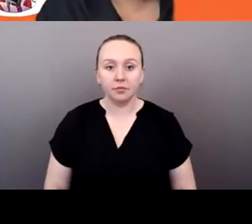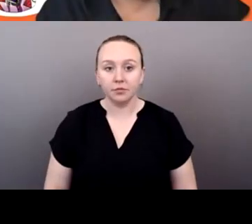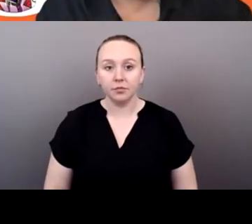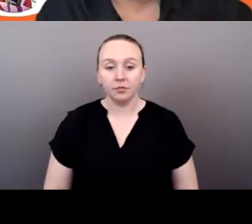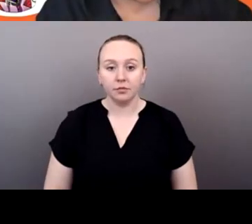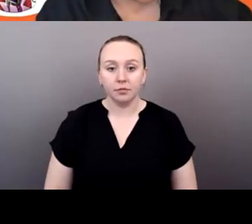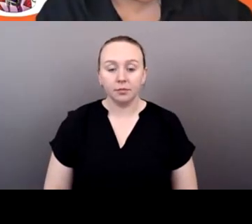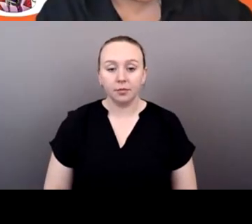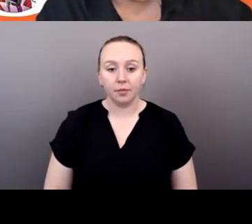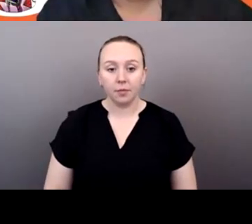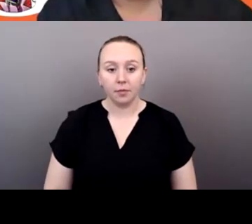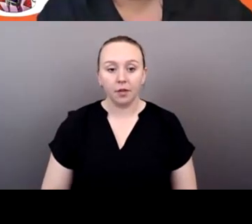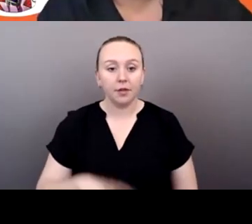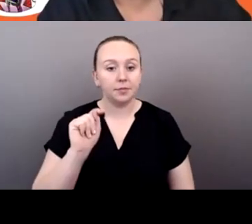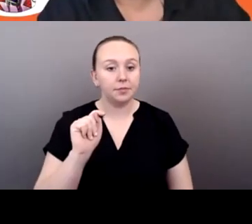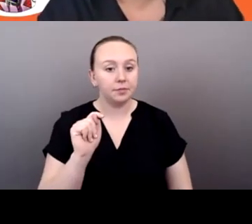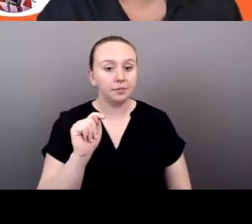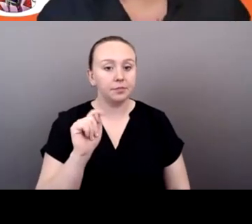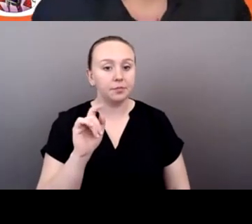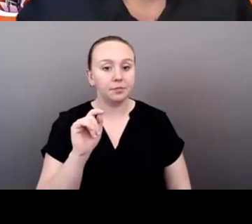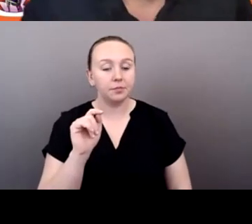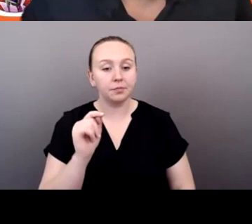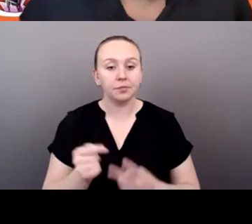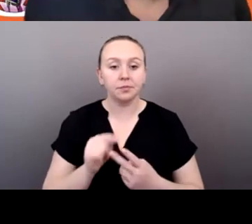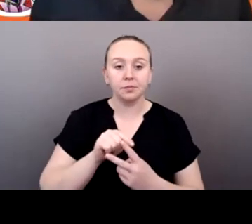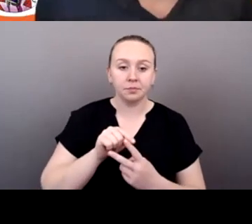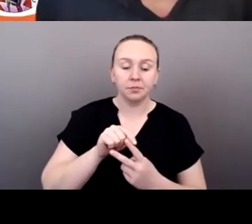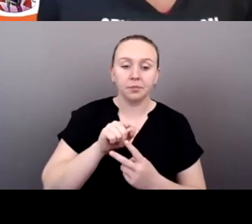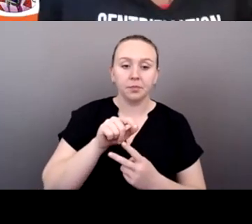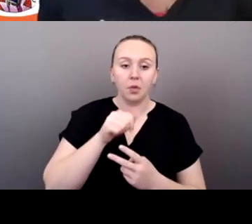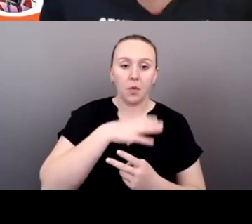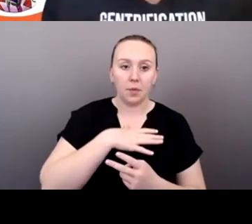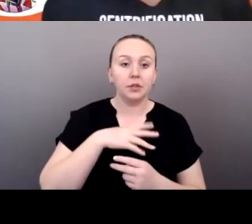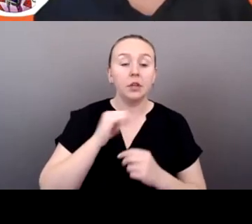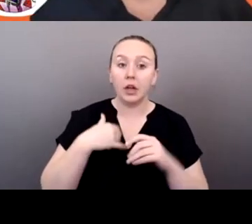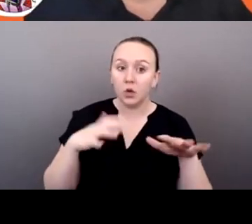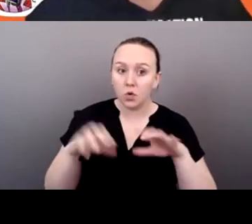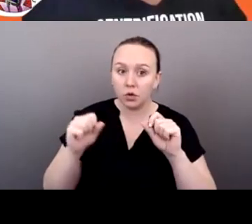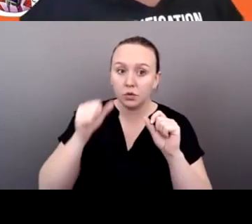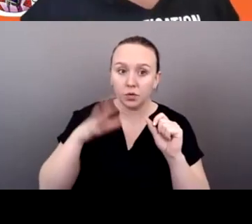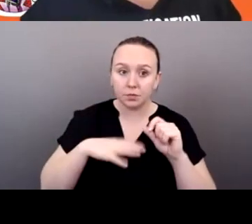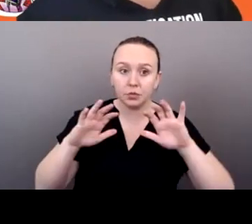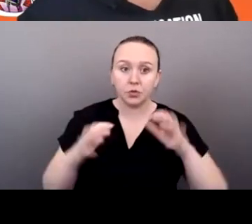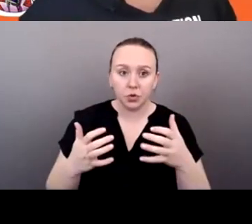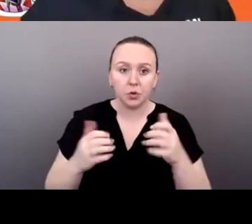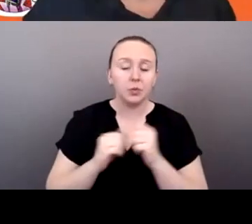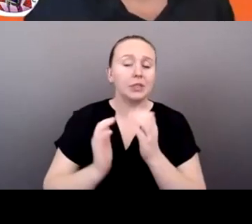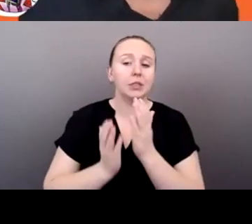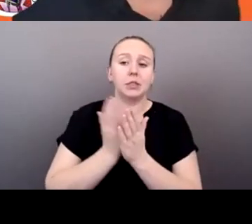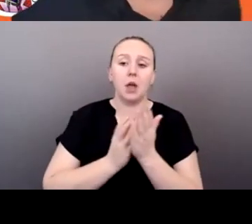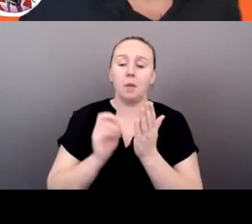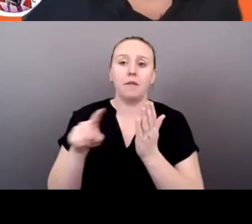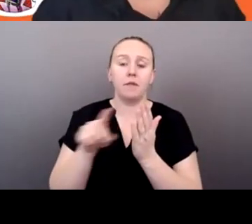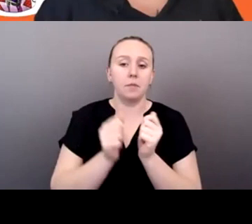Okay. So I, I host a women's, uh, group with, uh, some of the most vulnerable women, um,